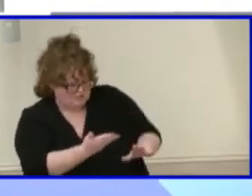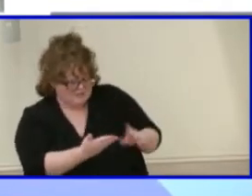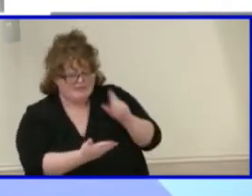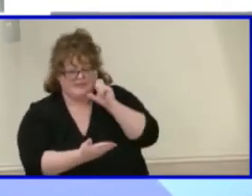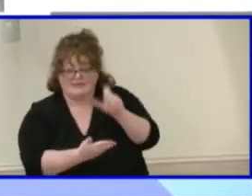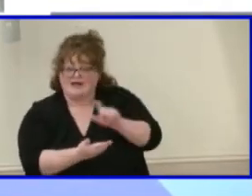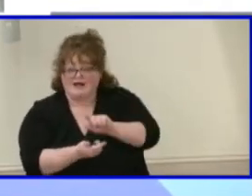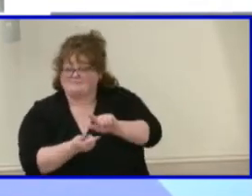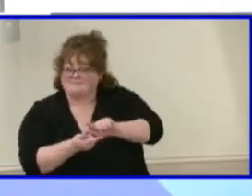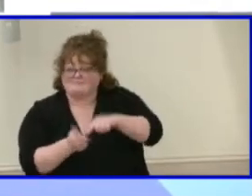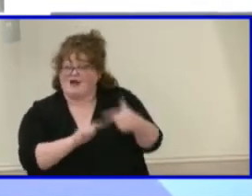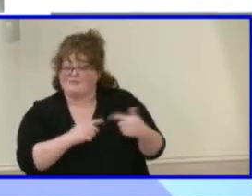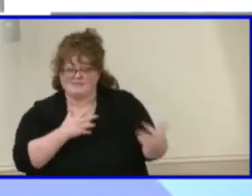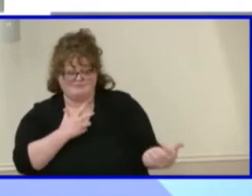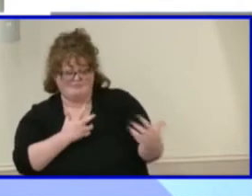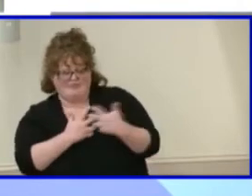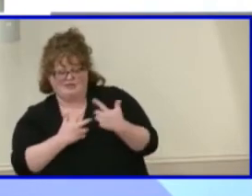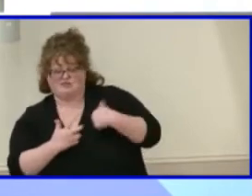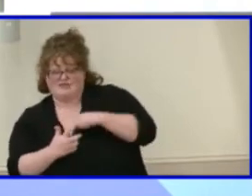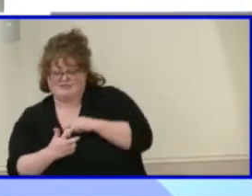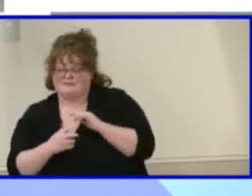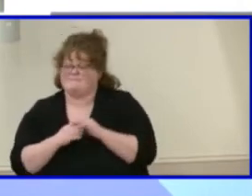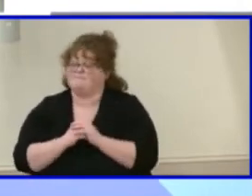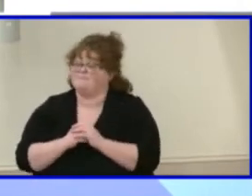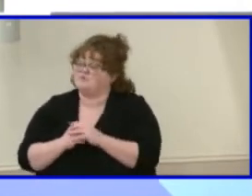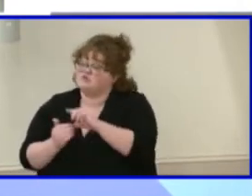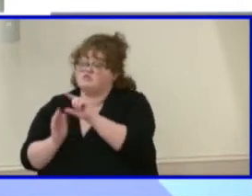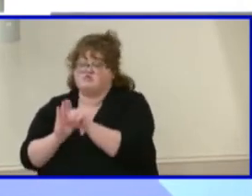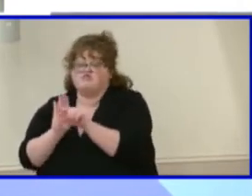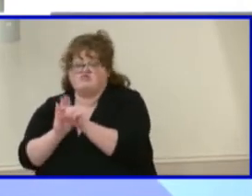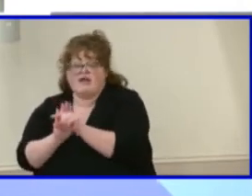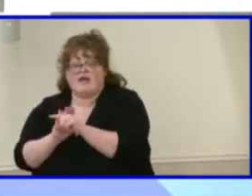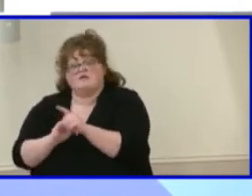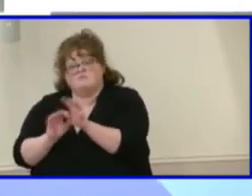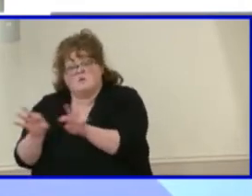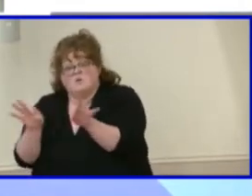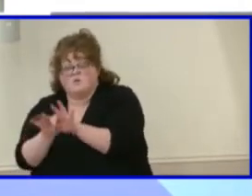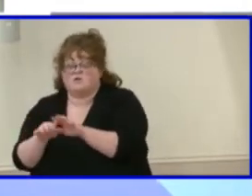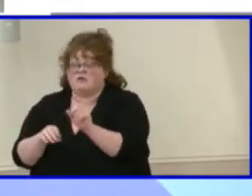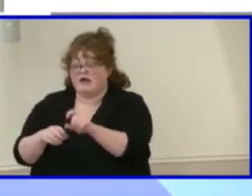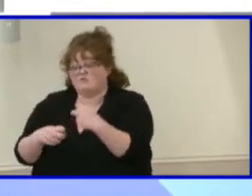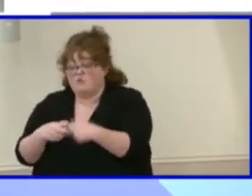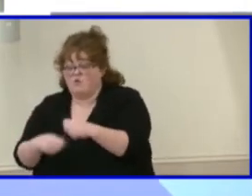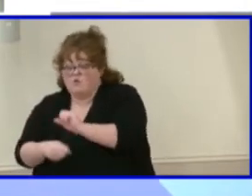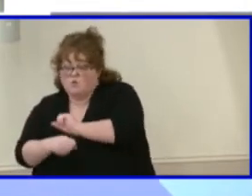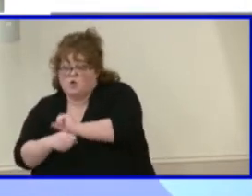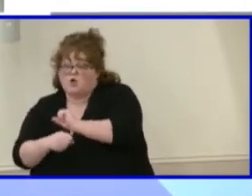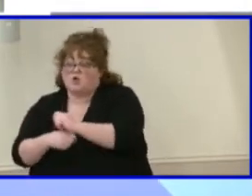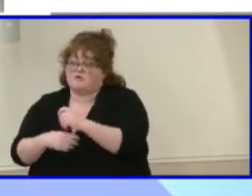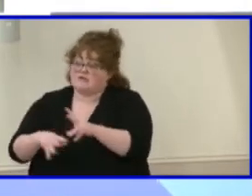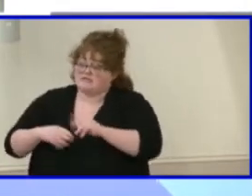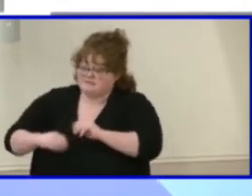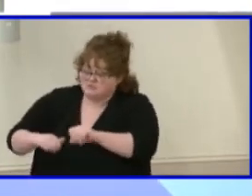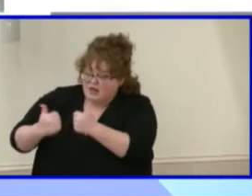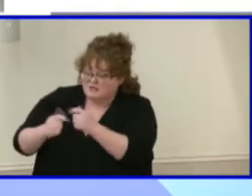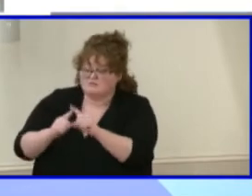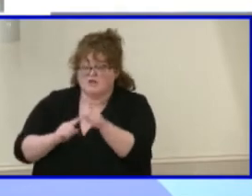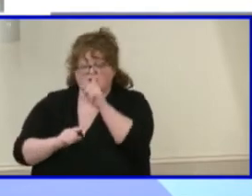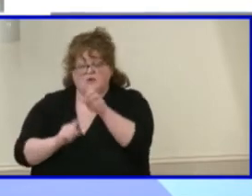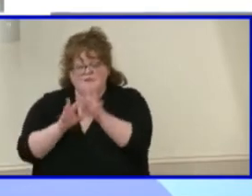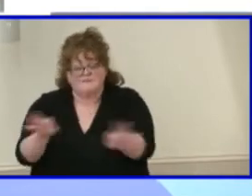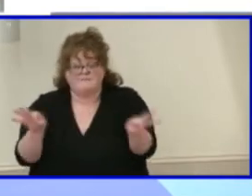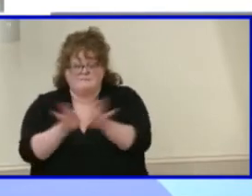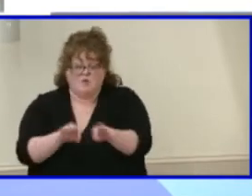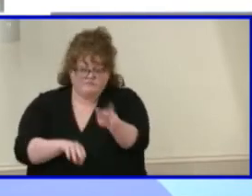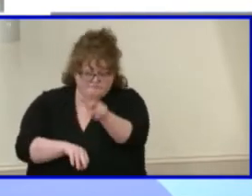While grades are certainly important, working hard and accepting challenges to me is the best measure of how a student will be successful